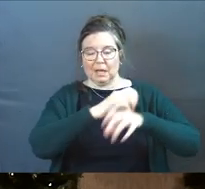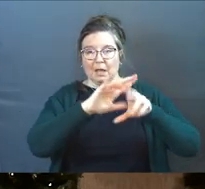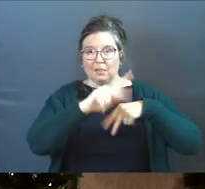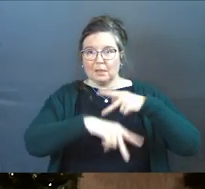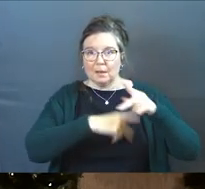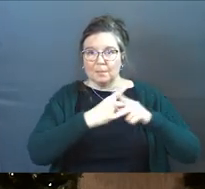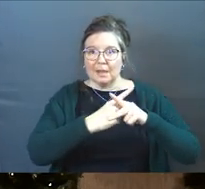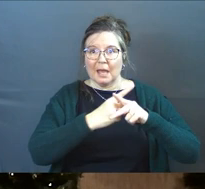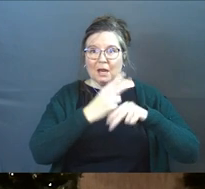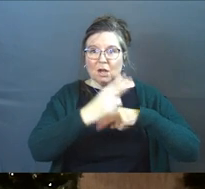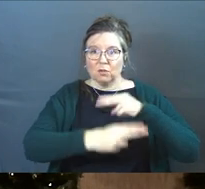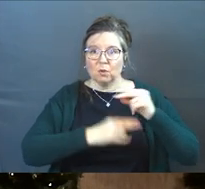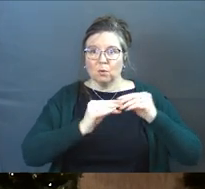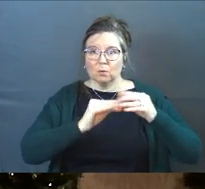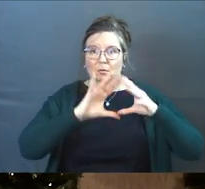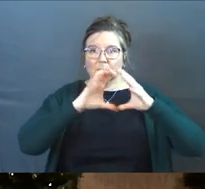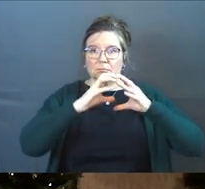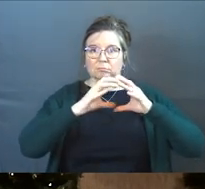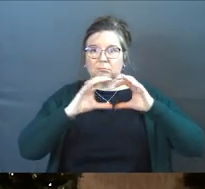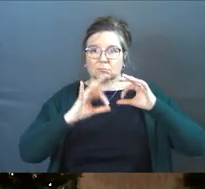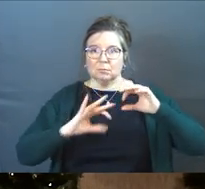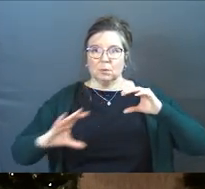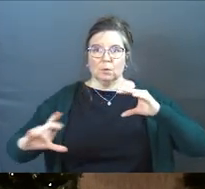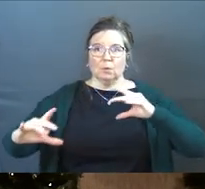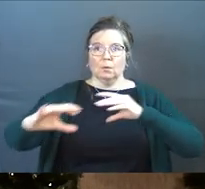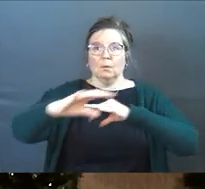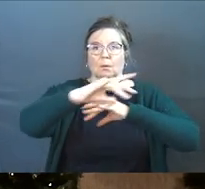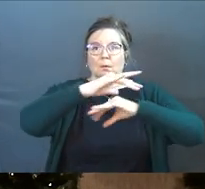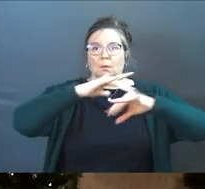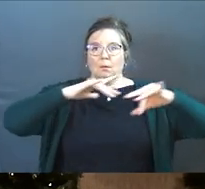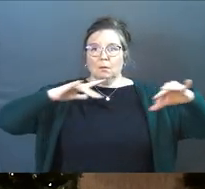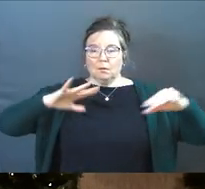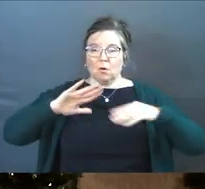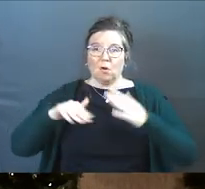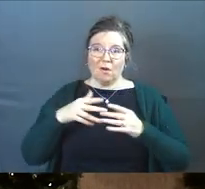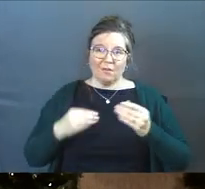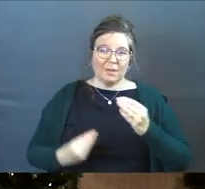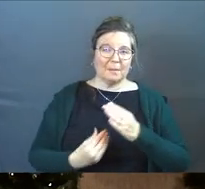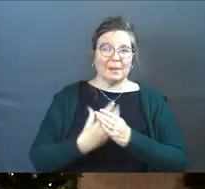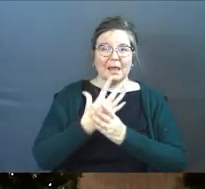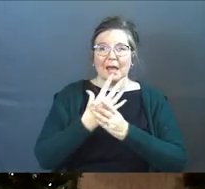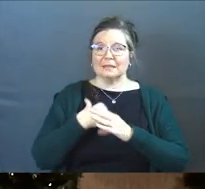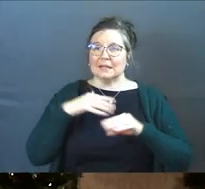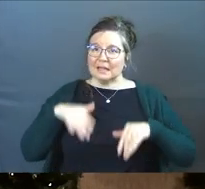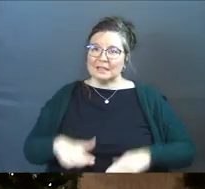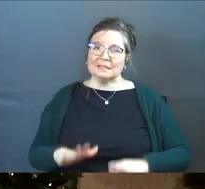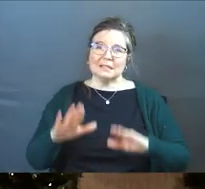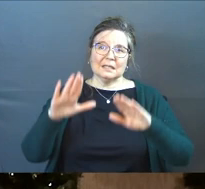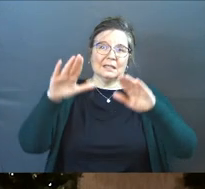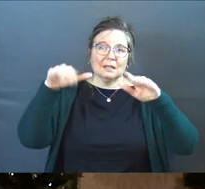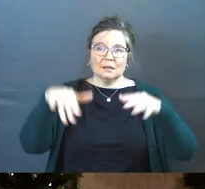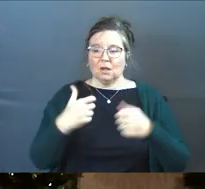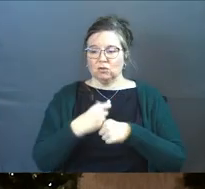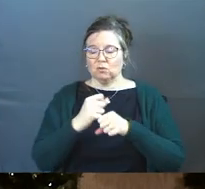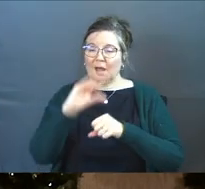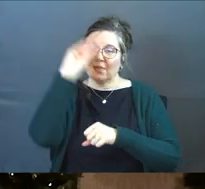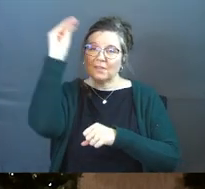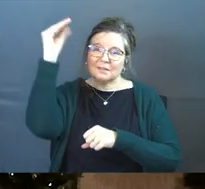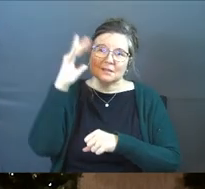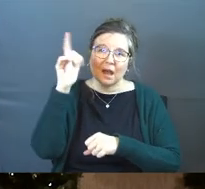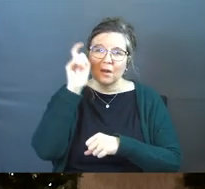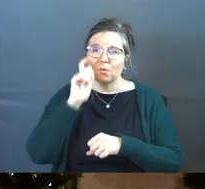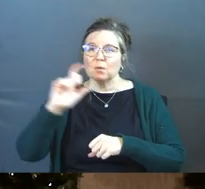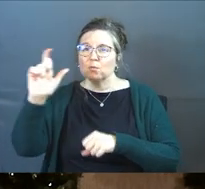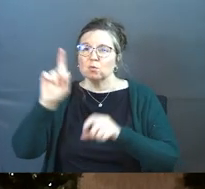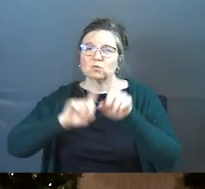planets in the universe. He's already created all the plants and seas and he's created the sun and the